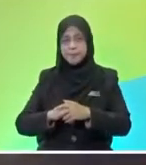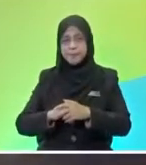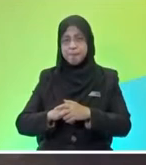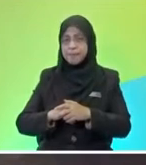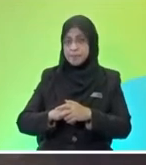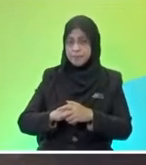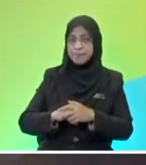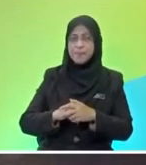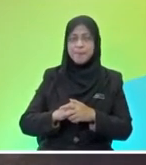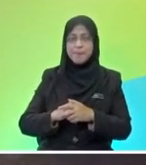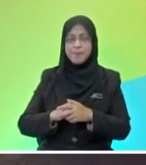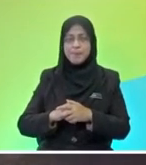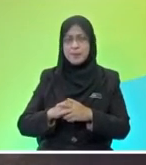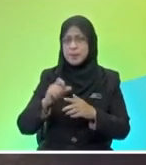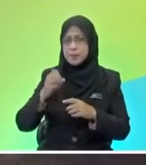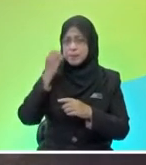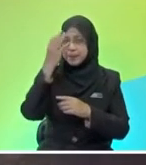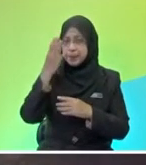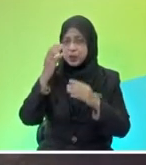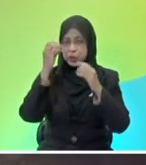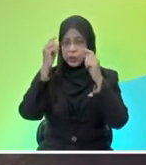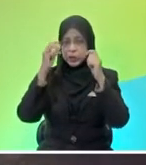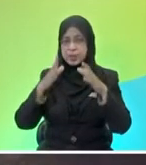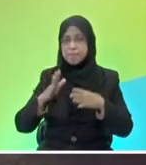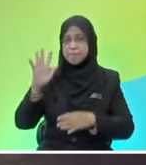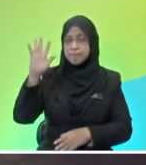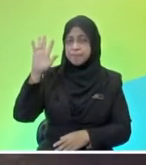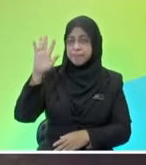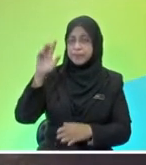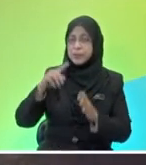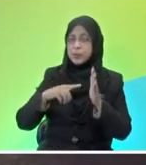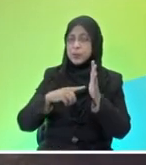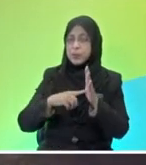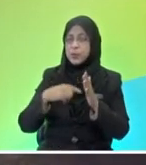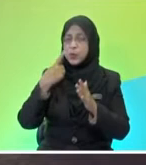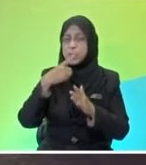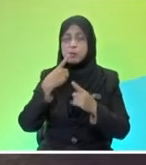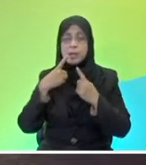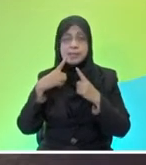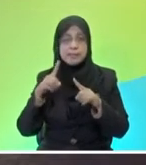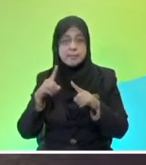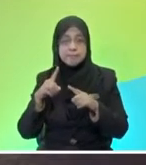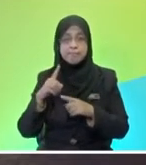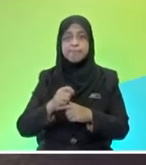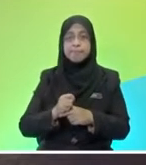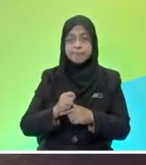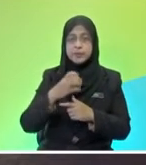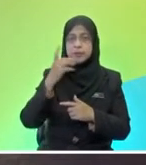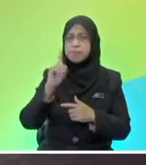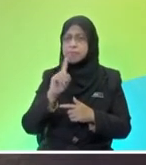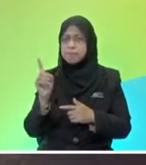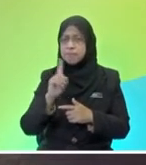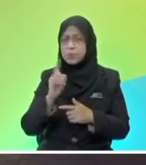online, could you please tell me, put up your hand, raise your hand to who wants to answer this, Can you tell me which